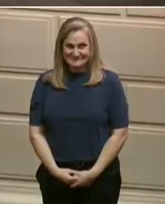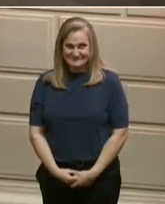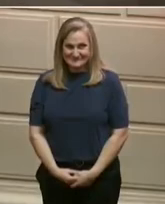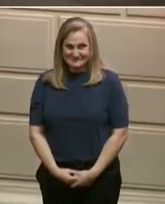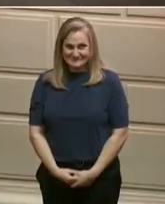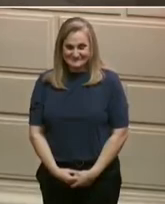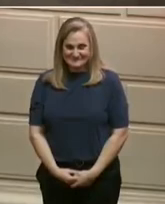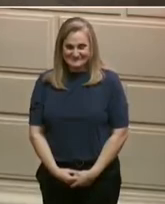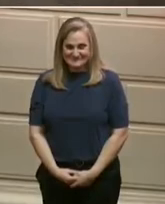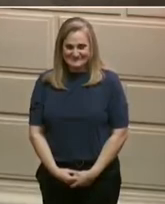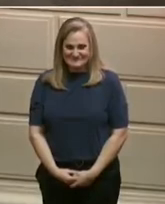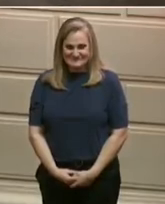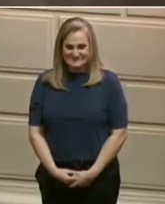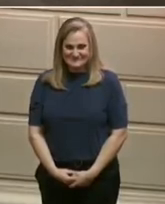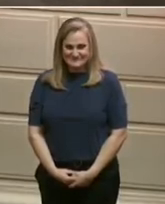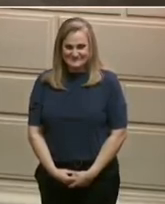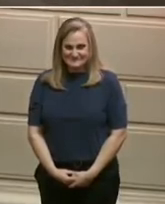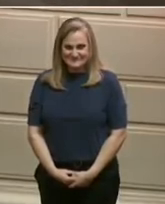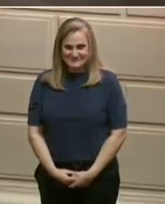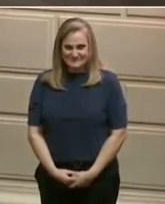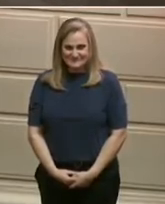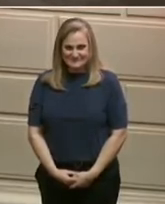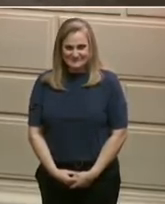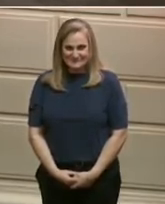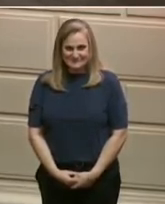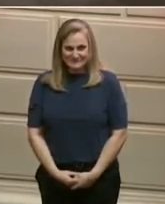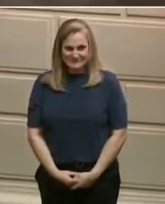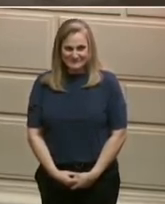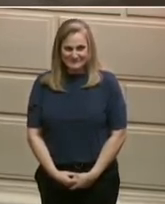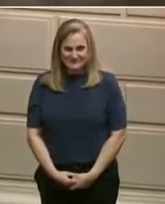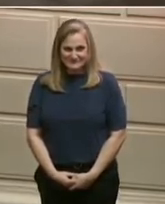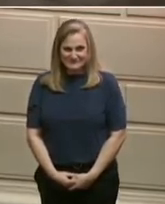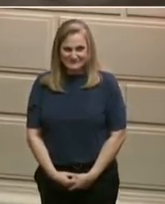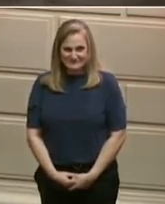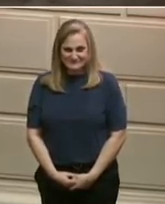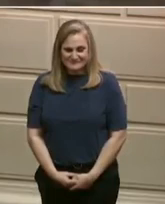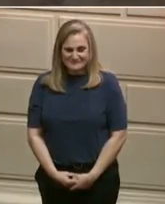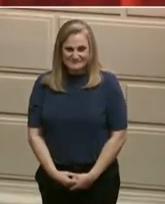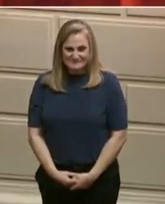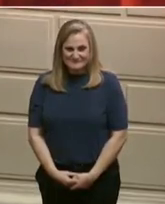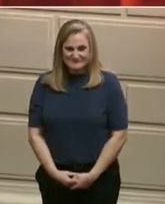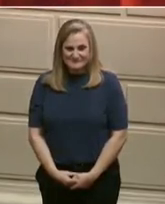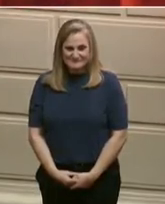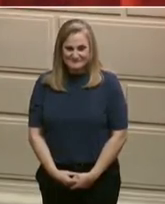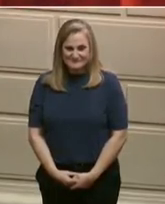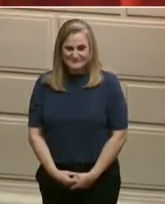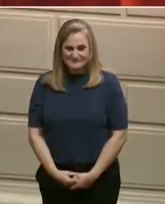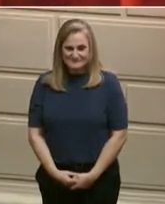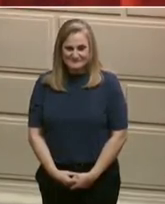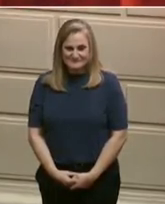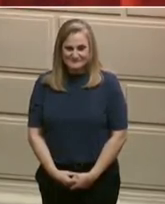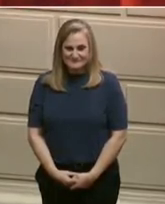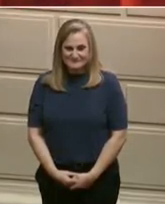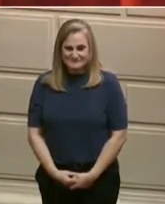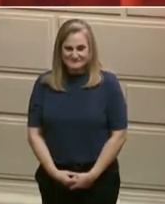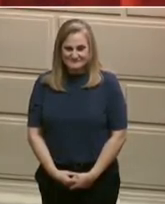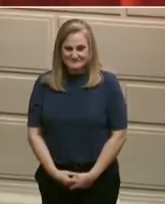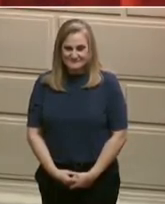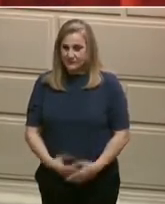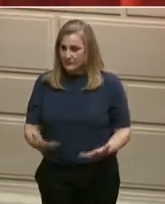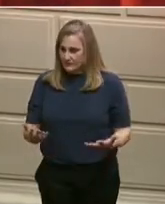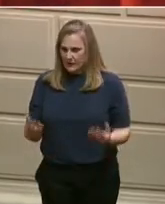And the story, and that story keeps on going. With us tonight,